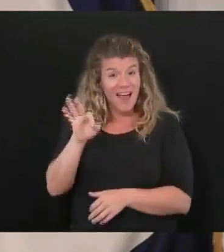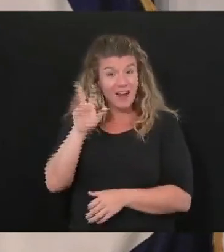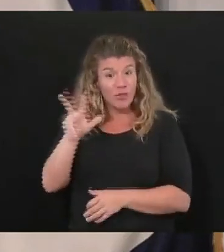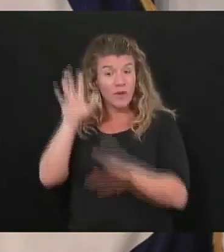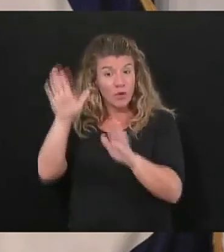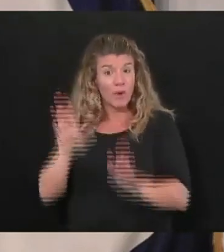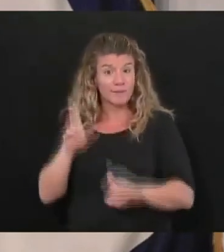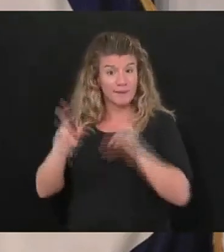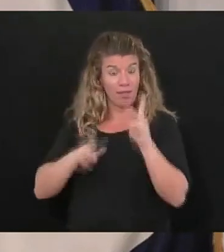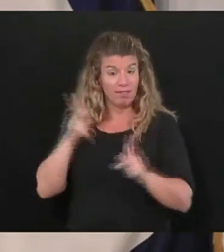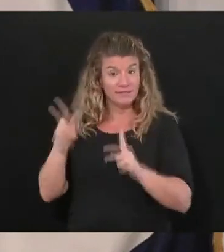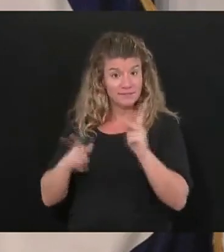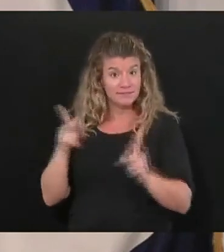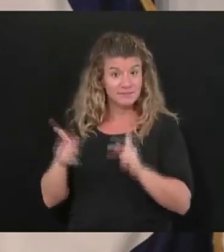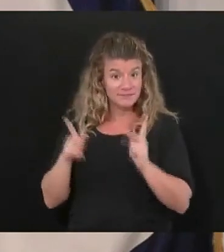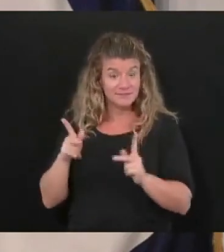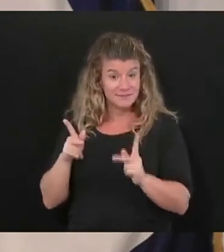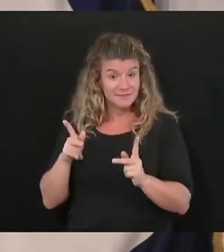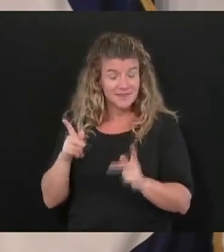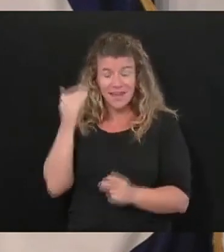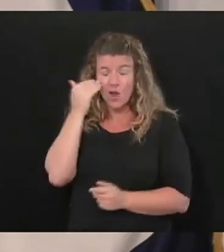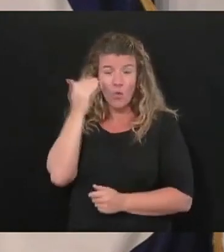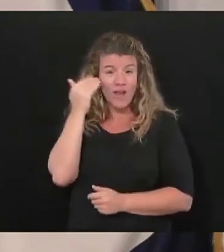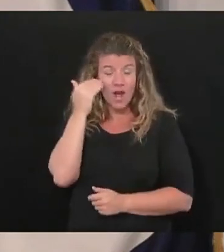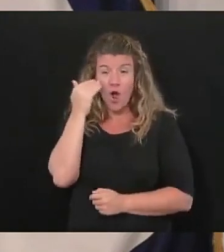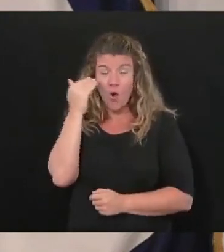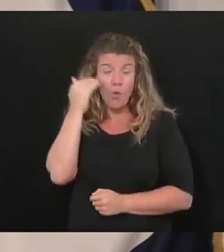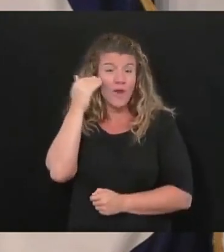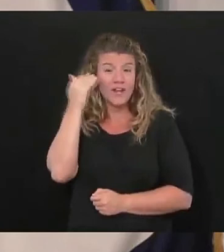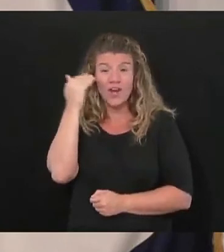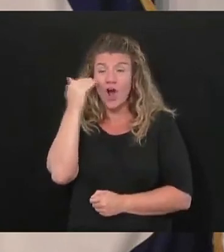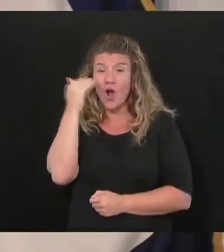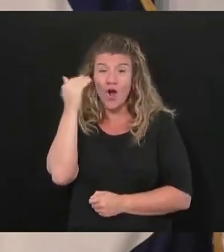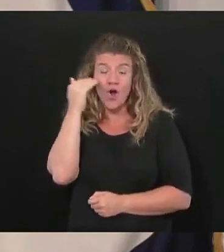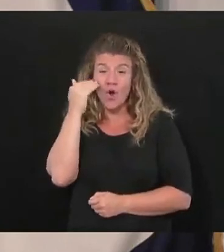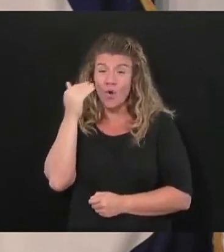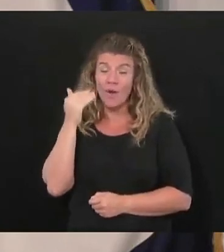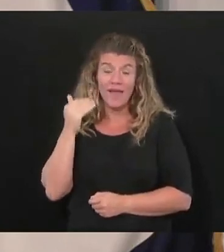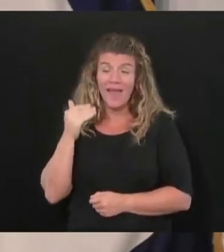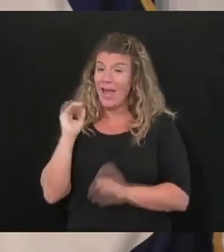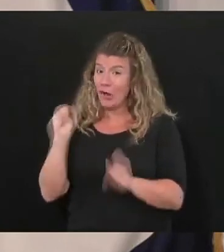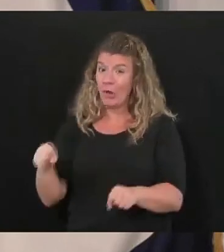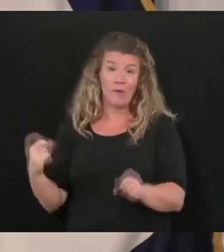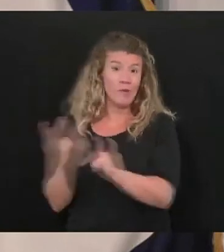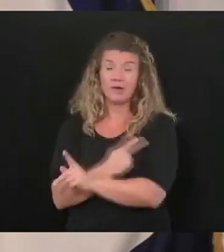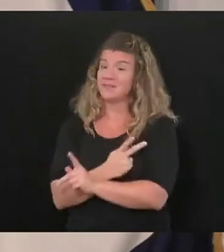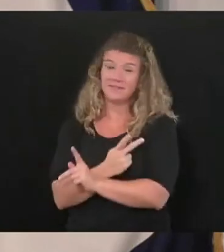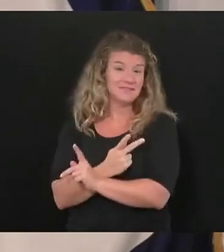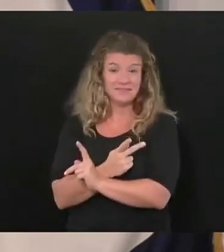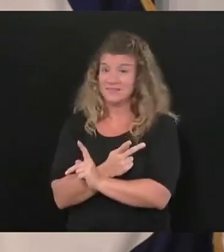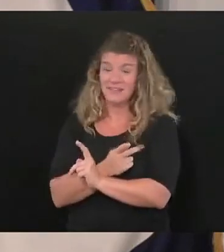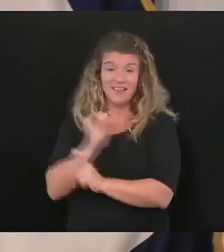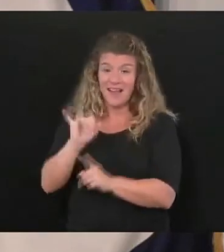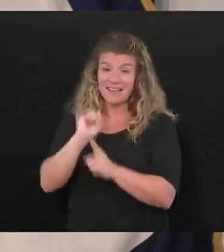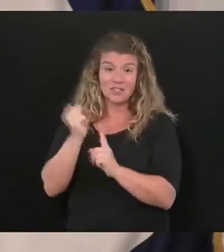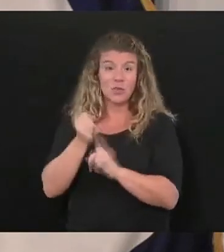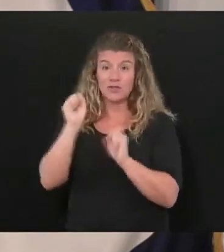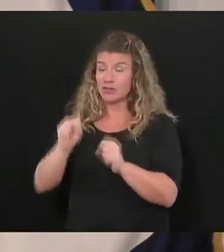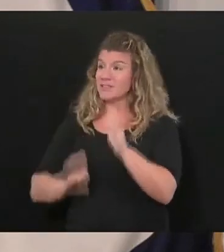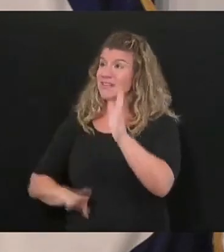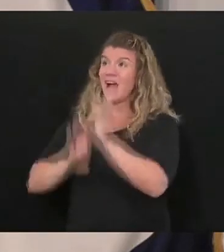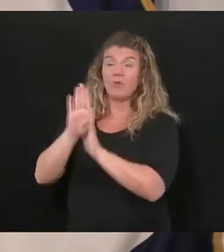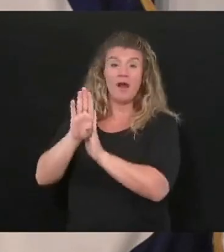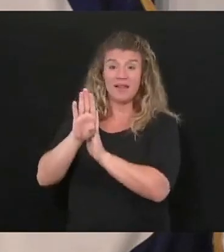West Virginians and we know we know that we could awaken from a situation that we're going to have